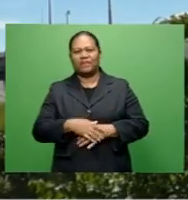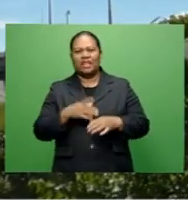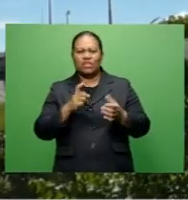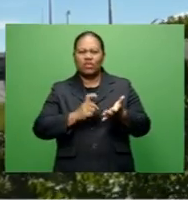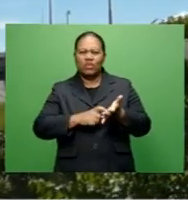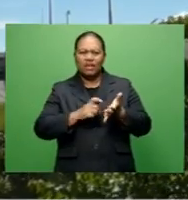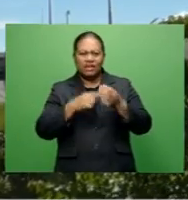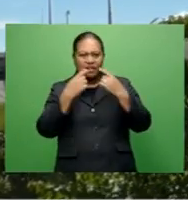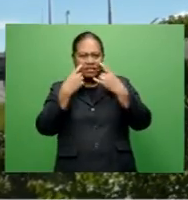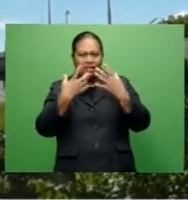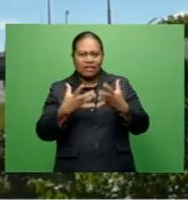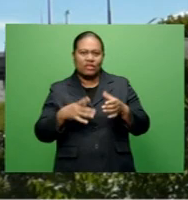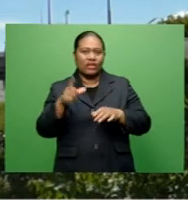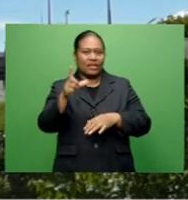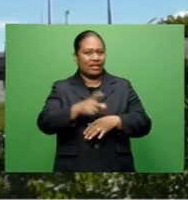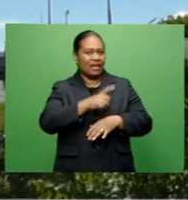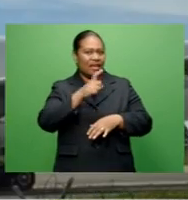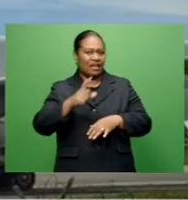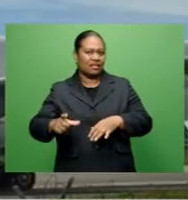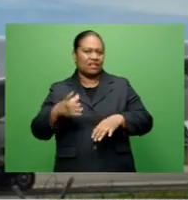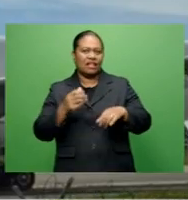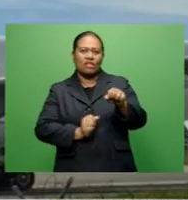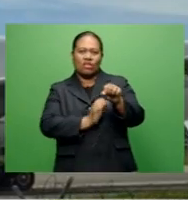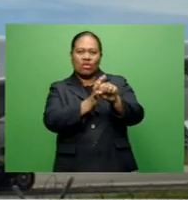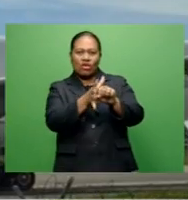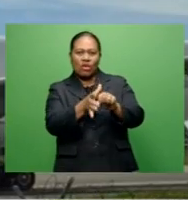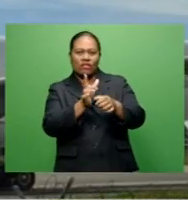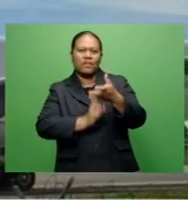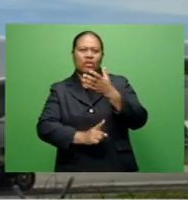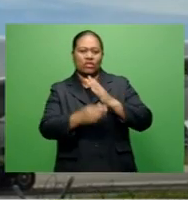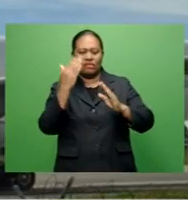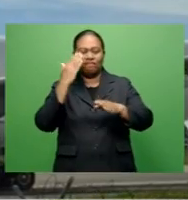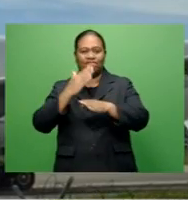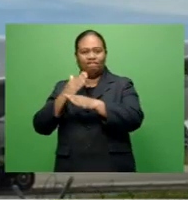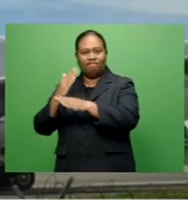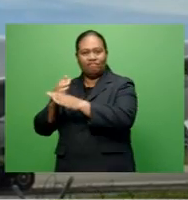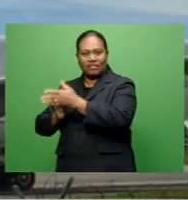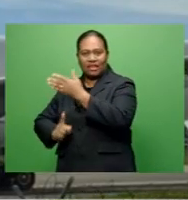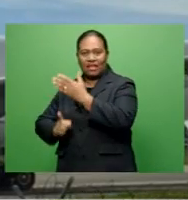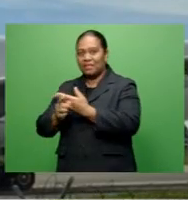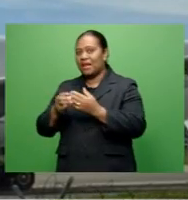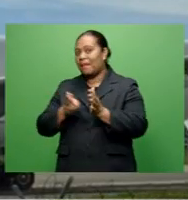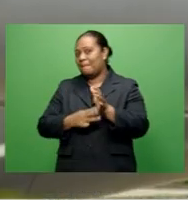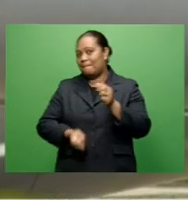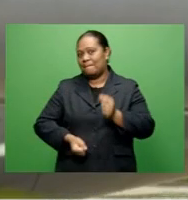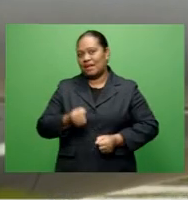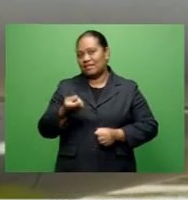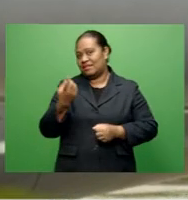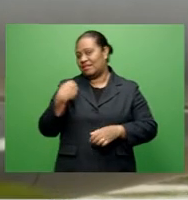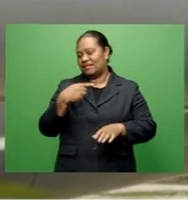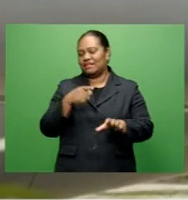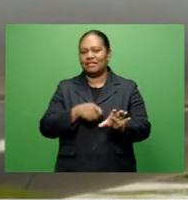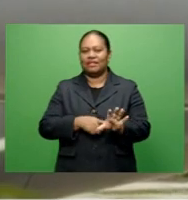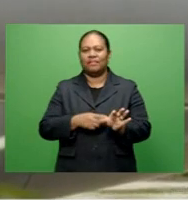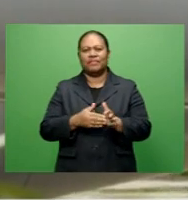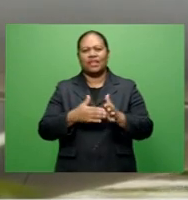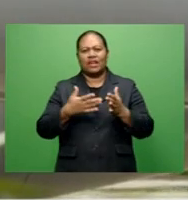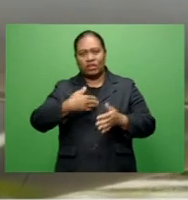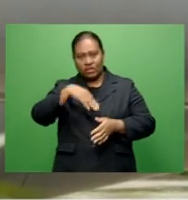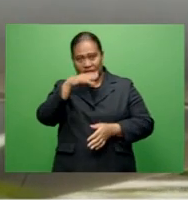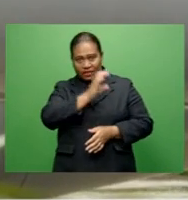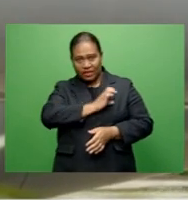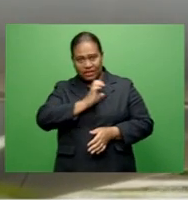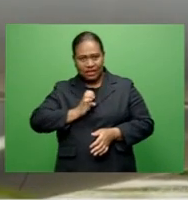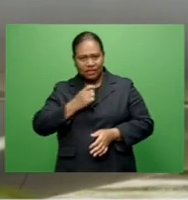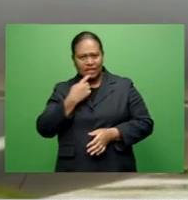are for canceled flights due to COVID-19 enforced border closures from March of last year. Chief Executive Andre Billion says